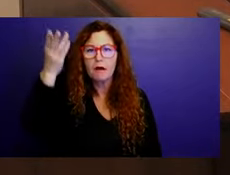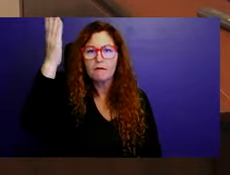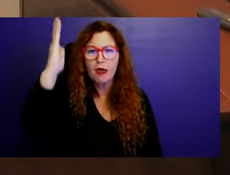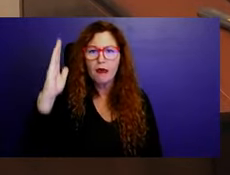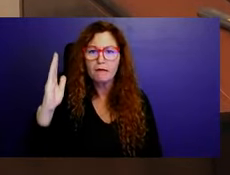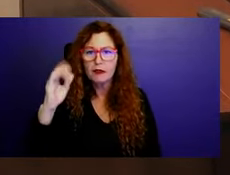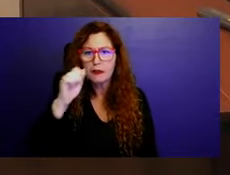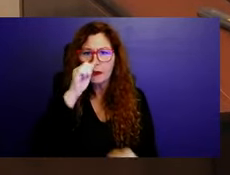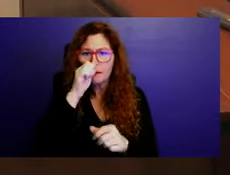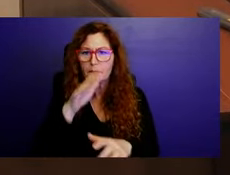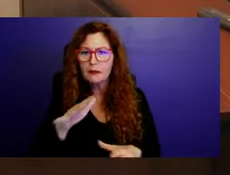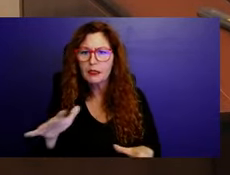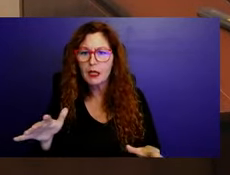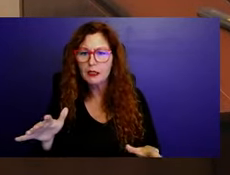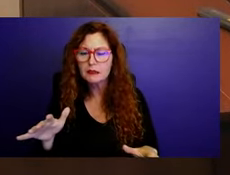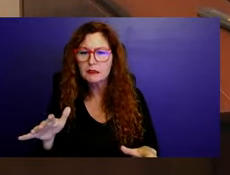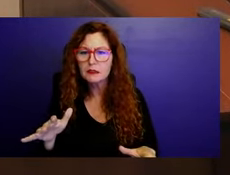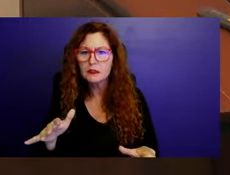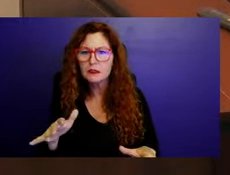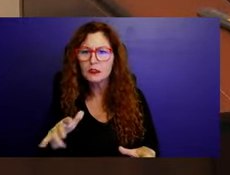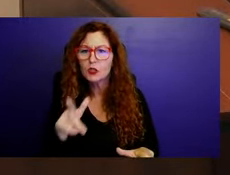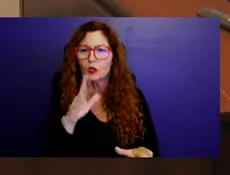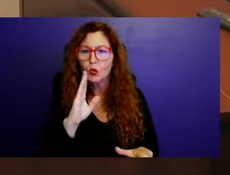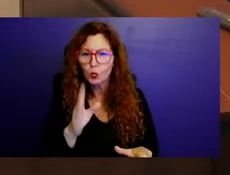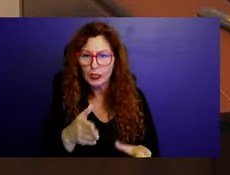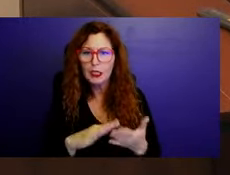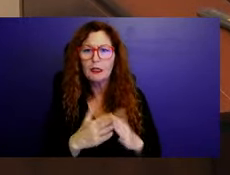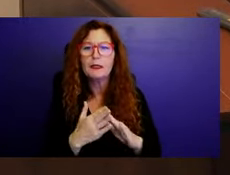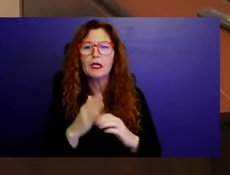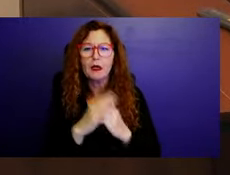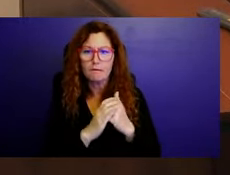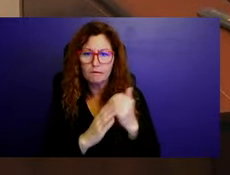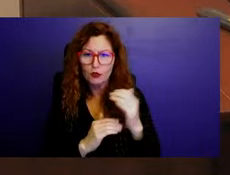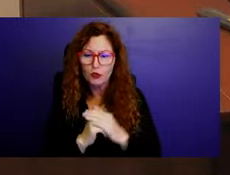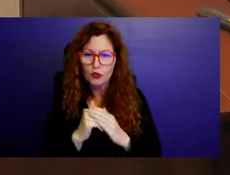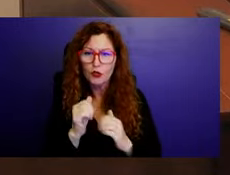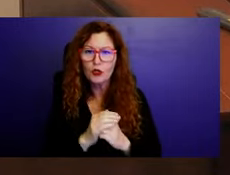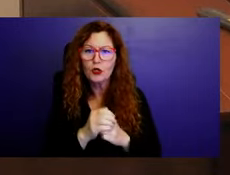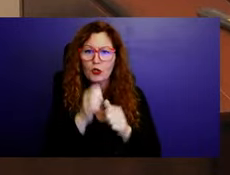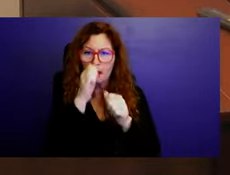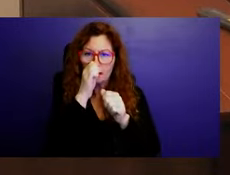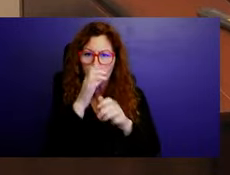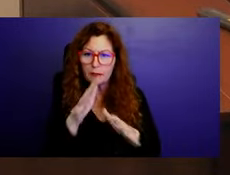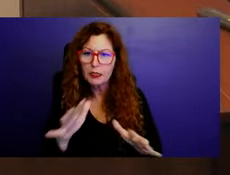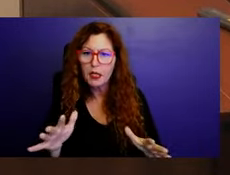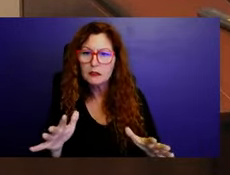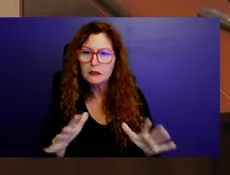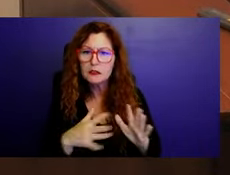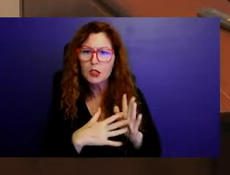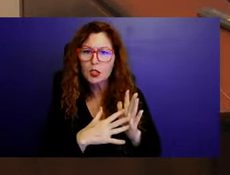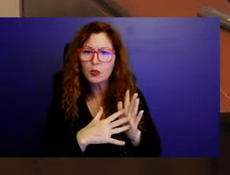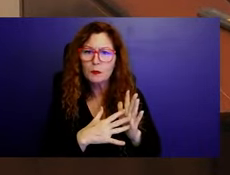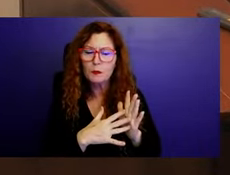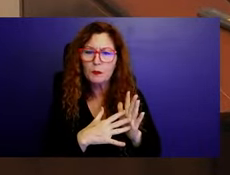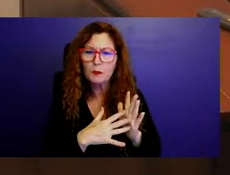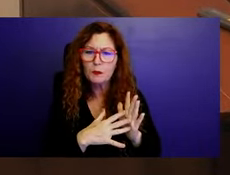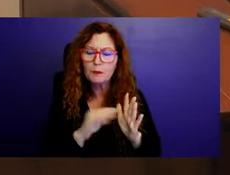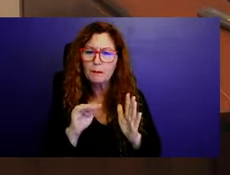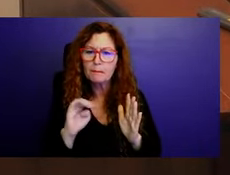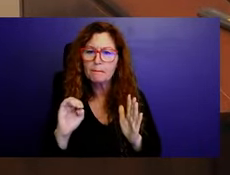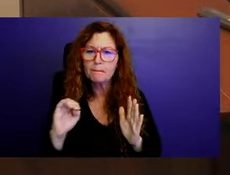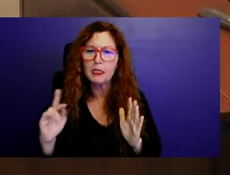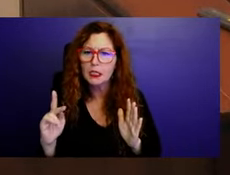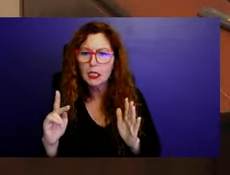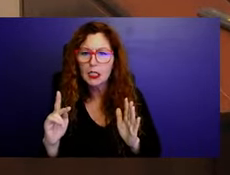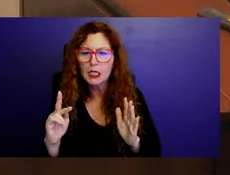for they shall be comforted. Blessed are the meek for they shall inherit the earth. Blessed are those which hunger